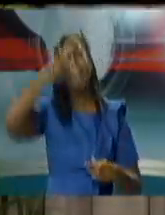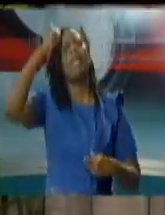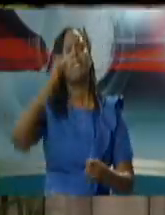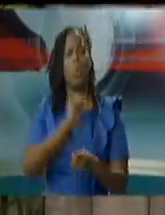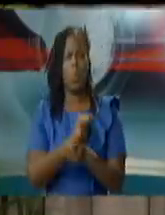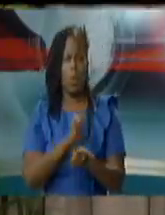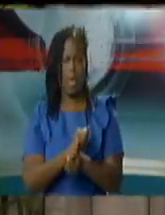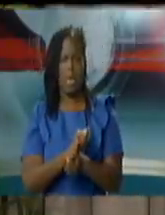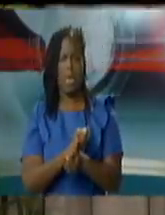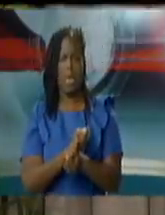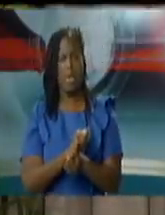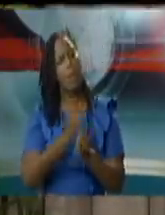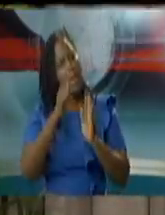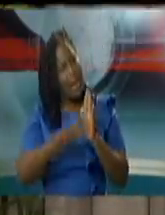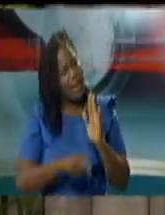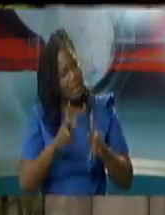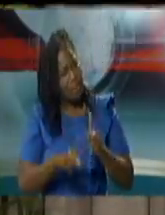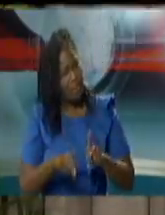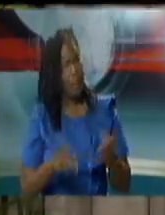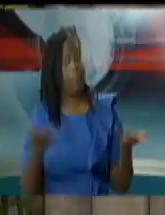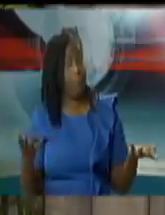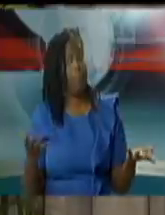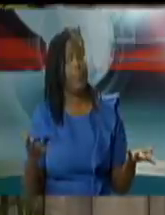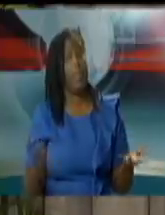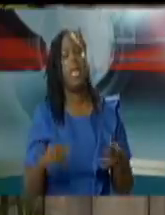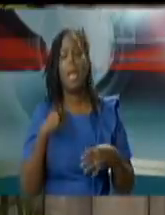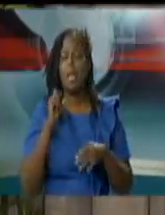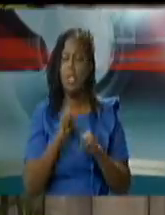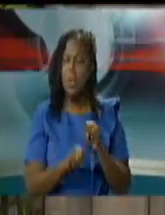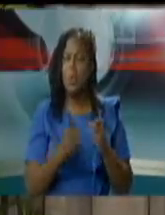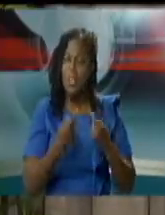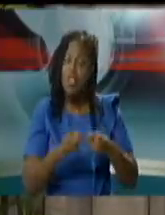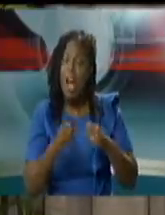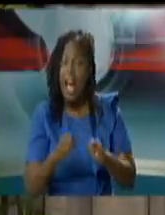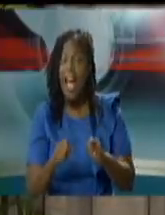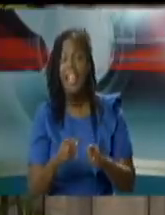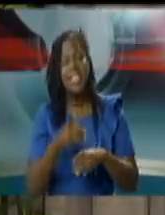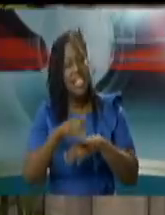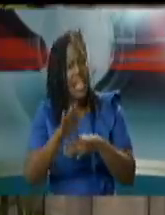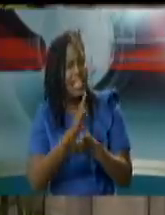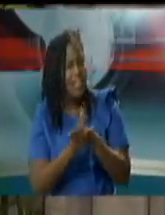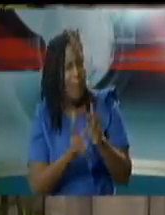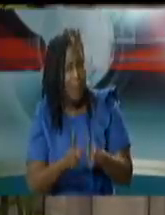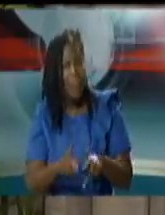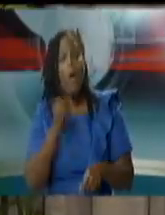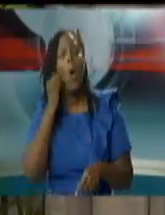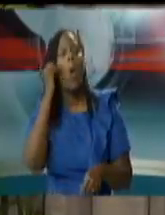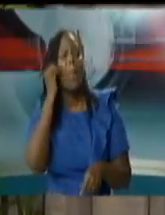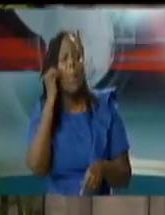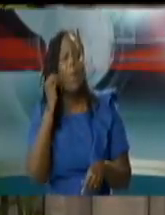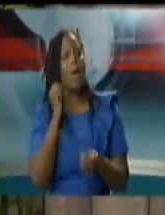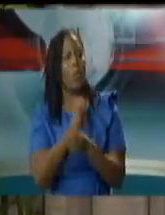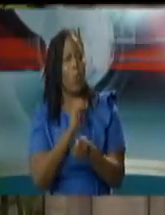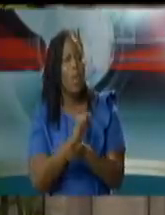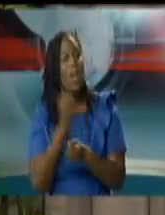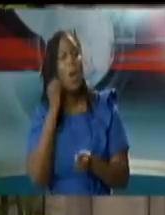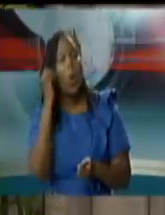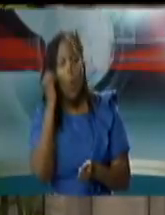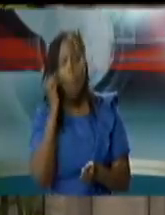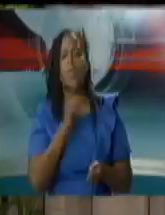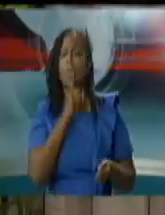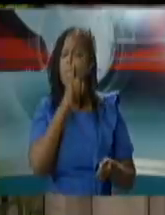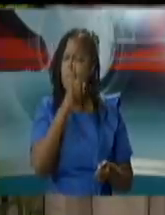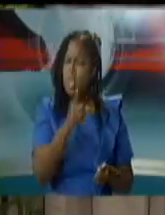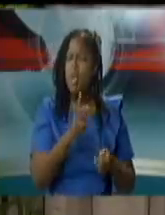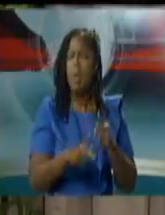that we can check the workflow on the work at home basis as we ensure that people are getting their dollars worth from